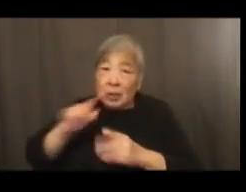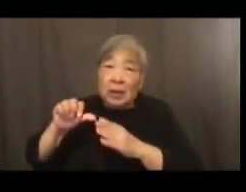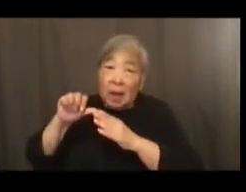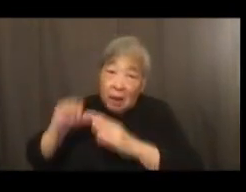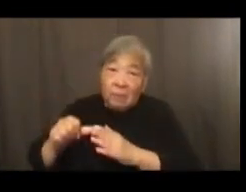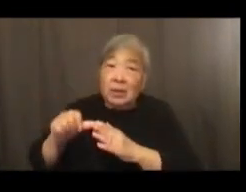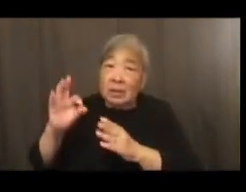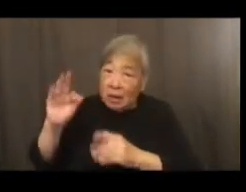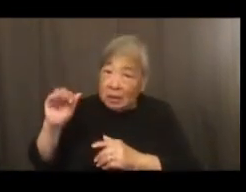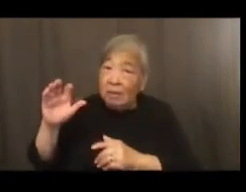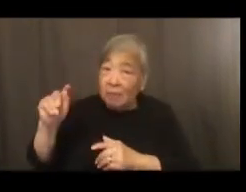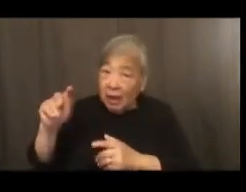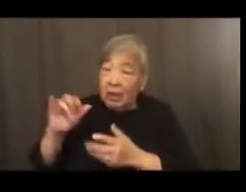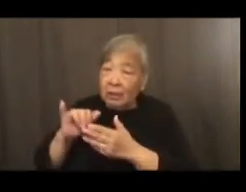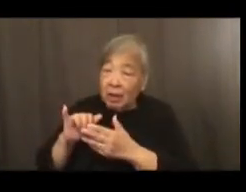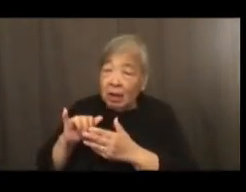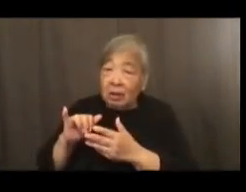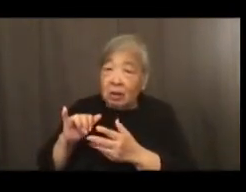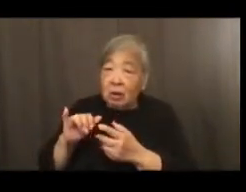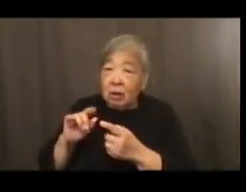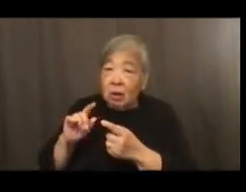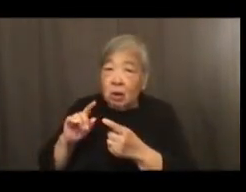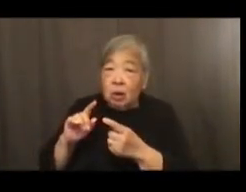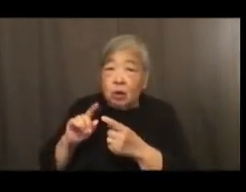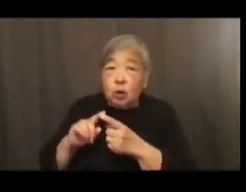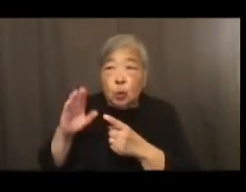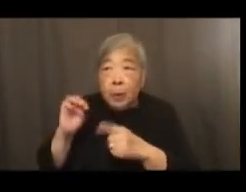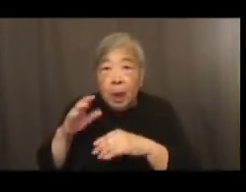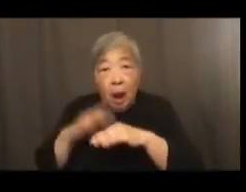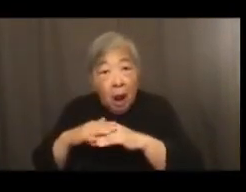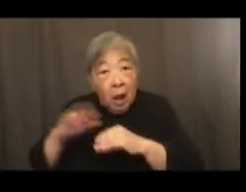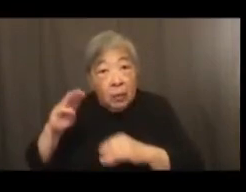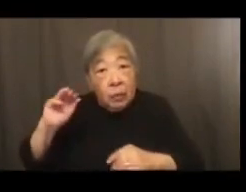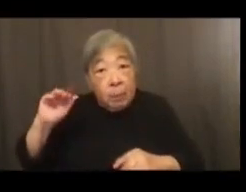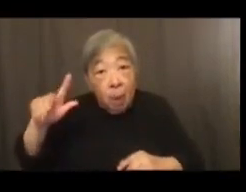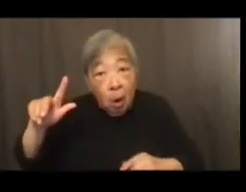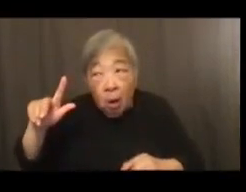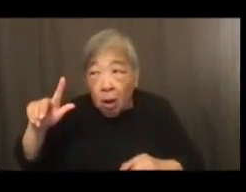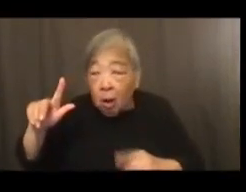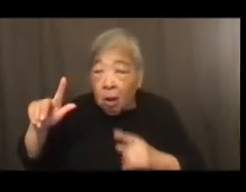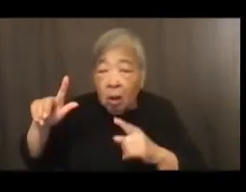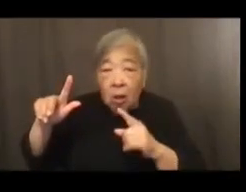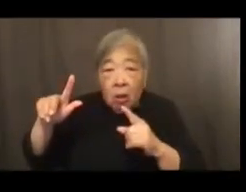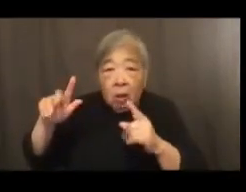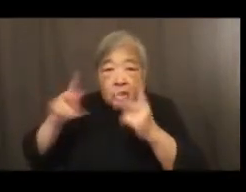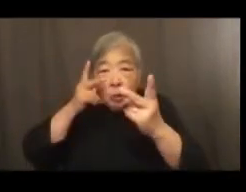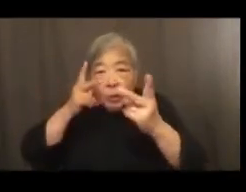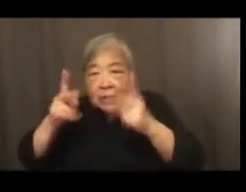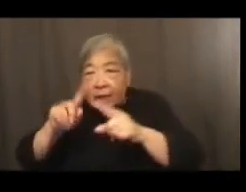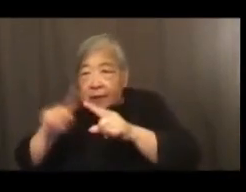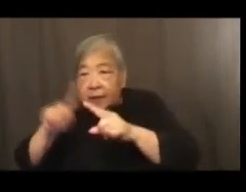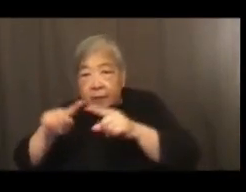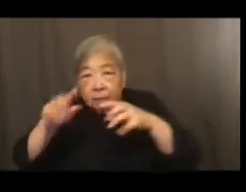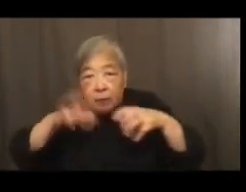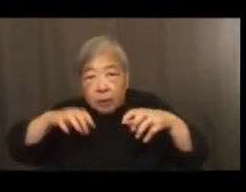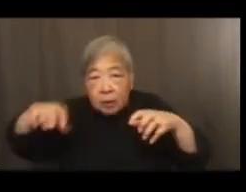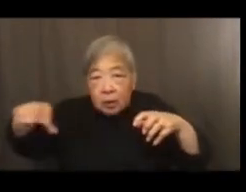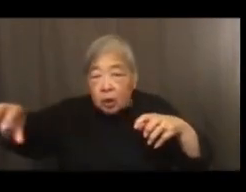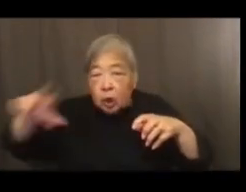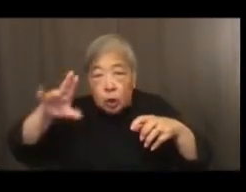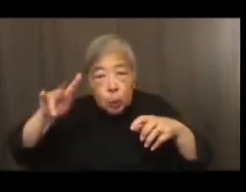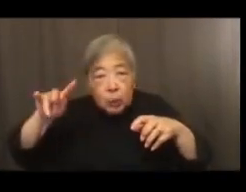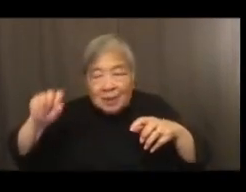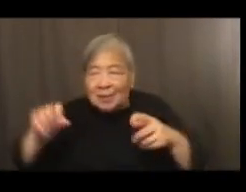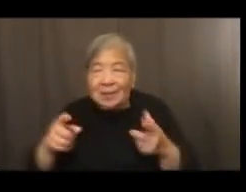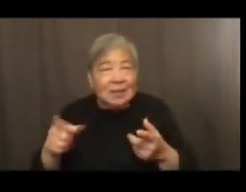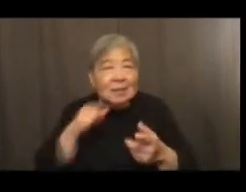to be on the Mall, to have feet into the various units is not enough.